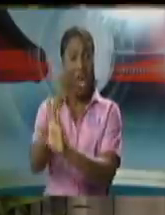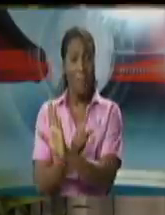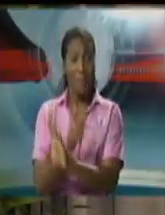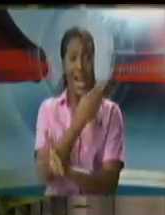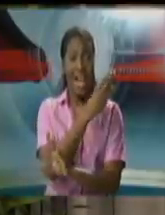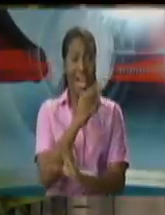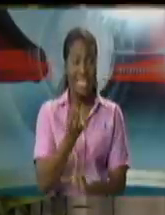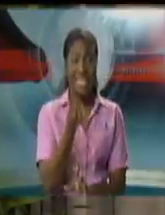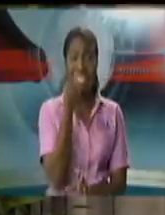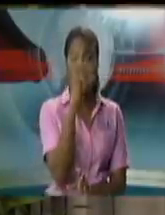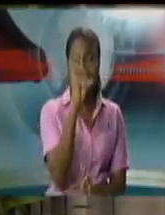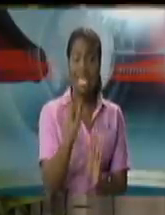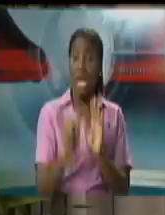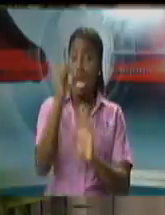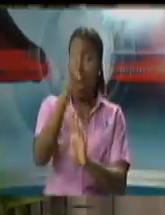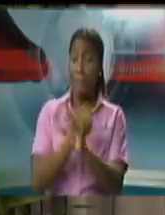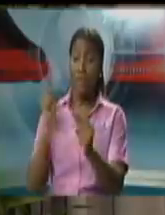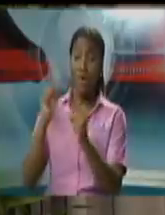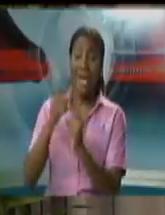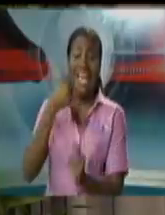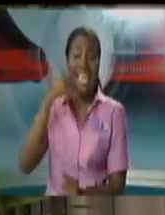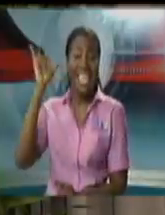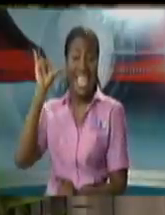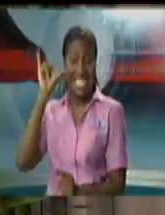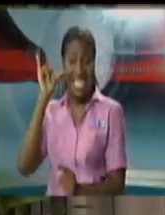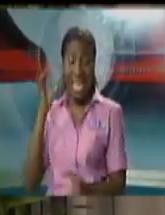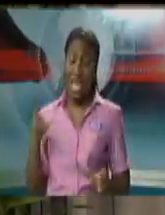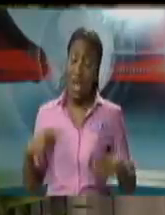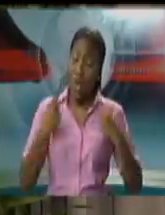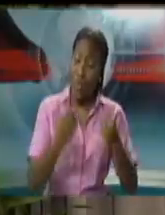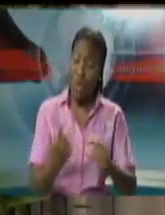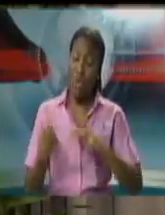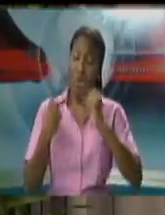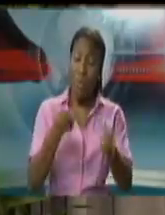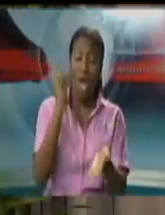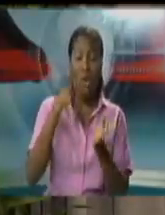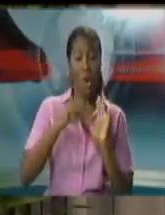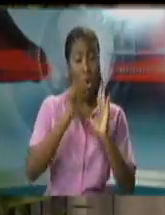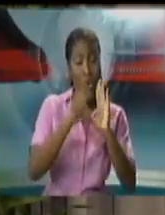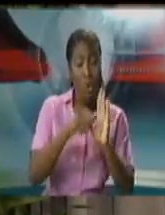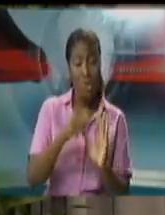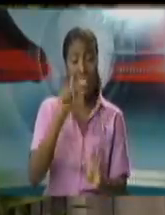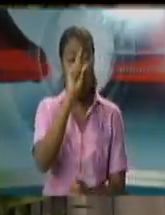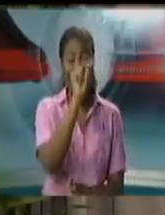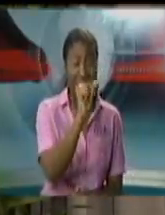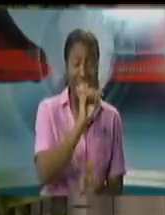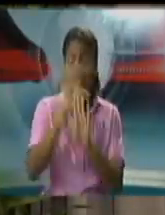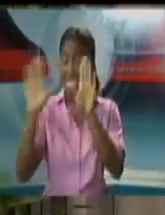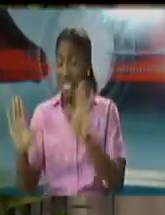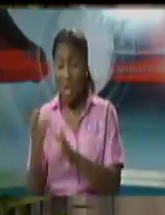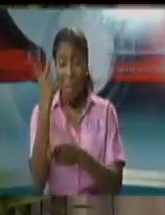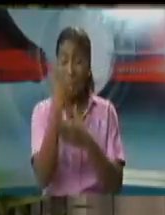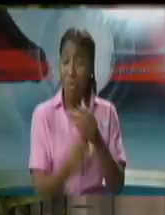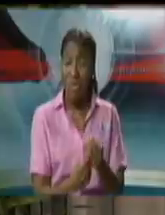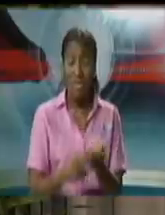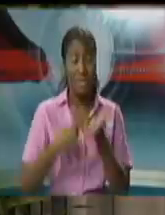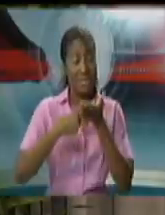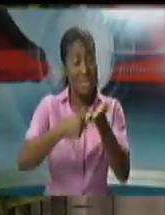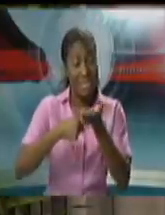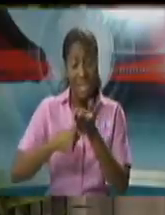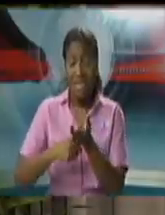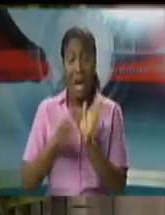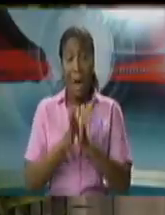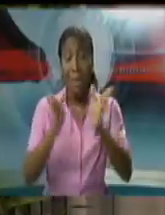16th. That is up to yesterday. And we have also sat on Saturdays and Sundays, including public holidays.